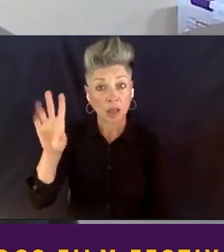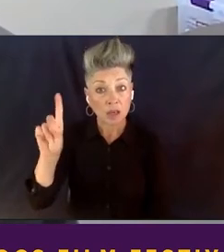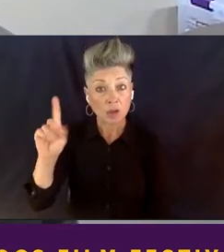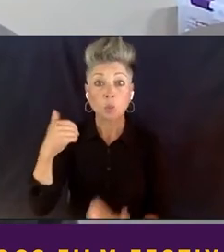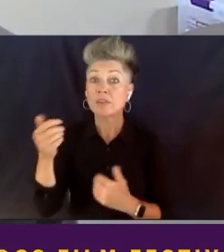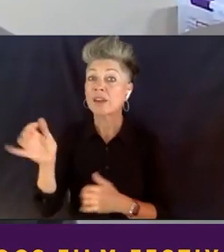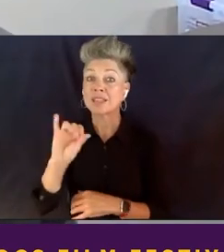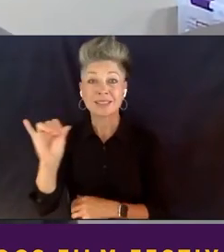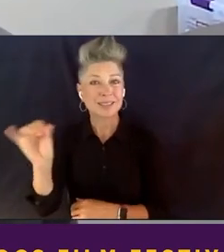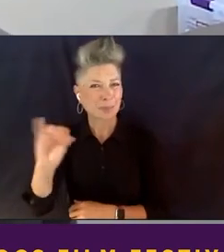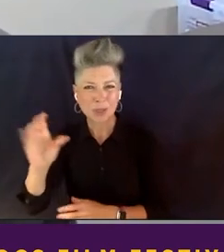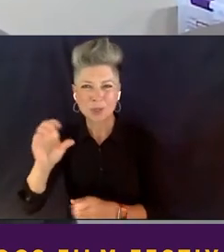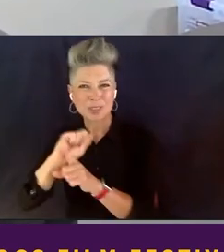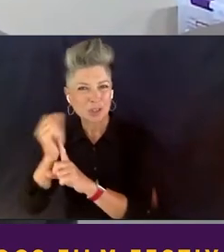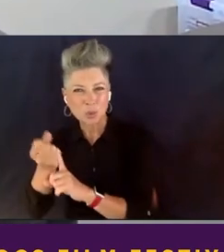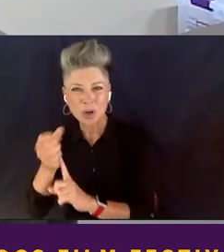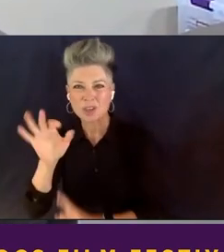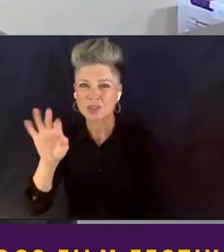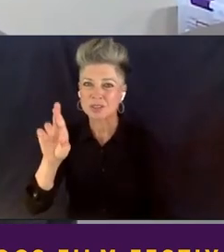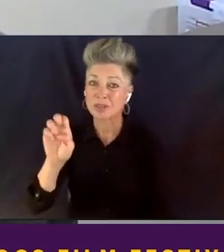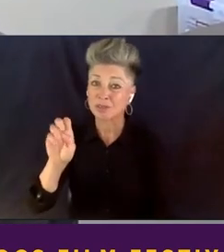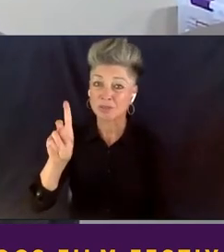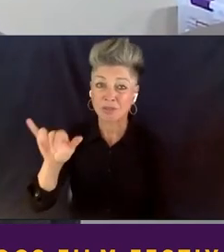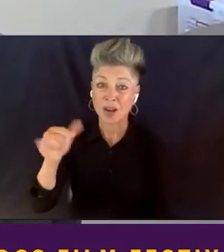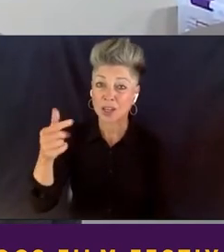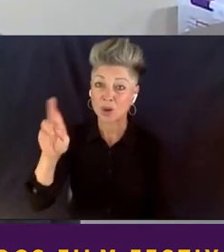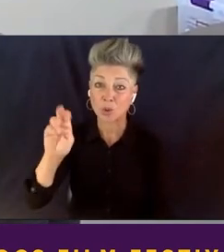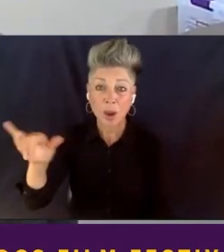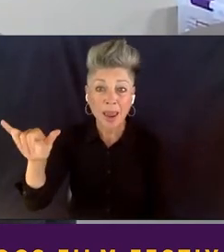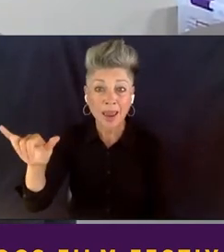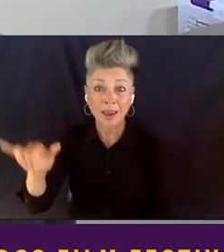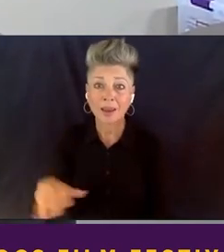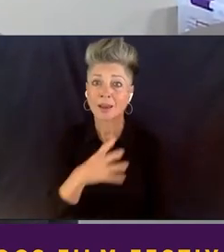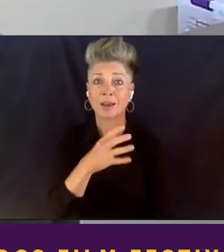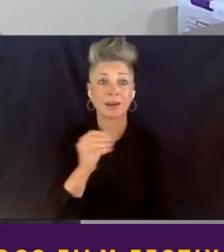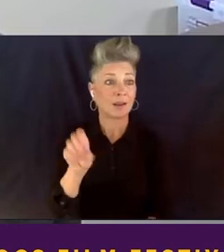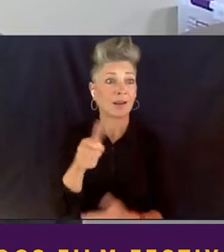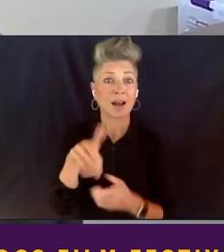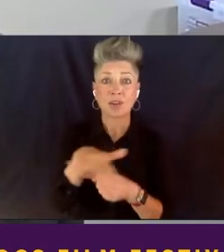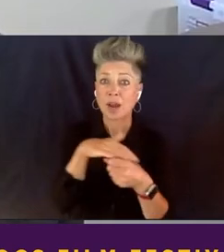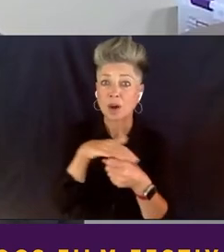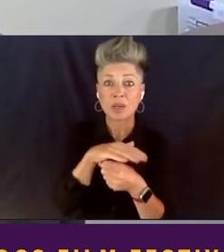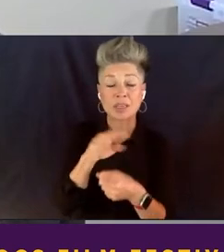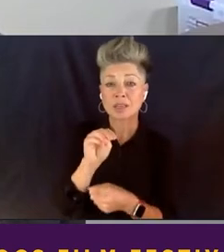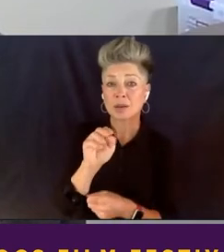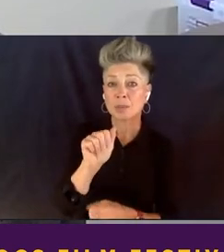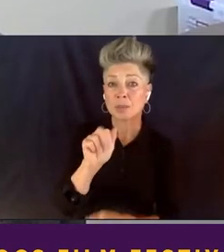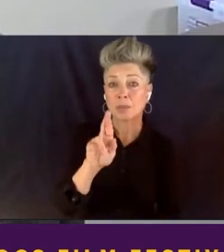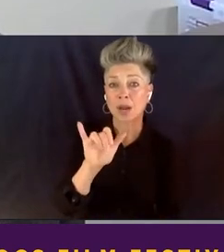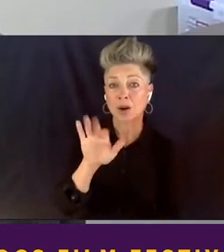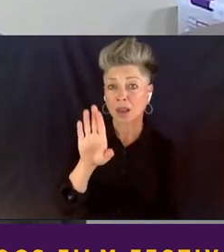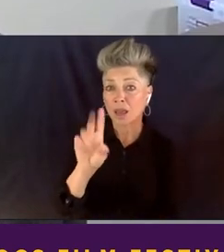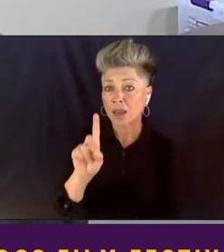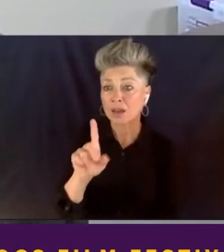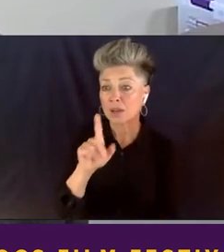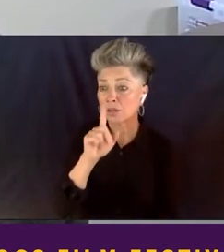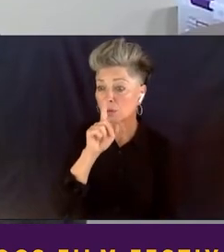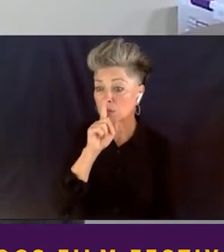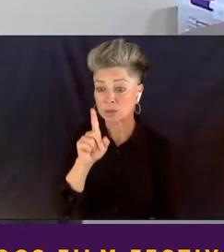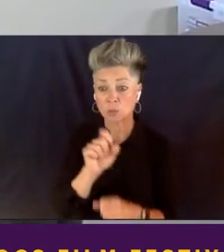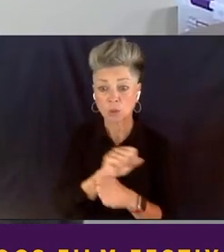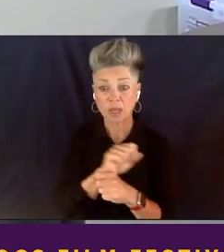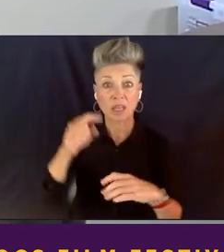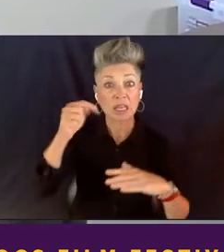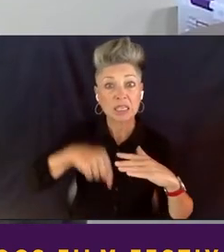Freddie Gray, so forth and so on. In Prince George's County, Maryland, uh, there was, uh, um, a real in-depth